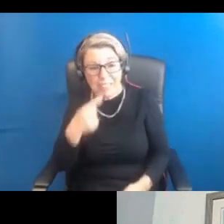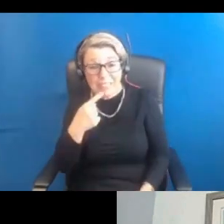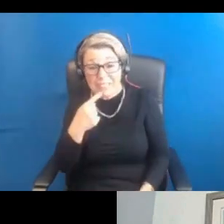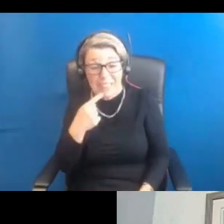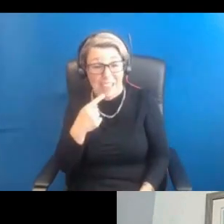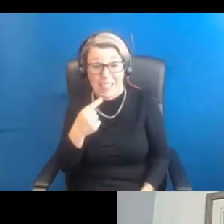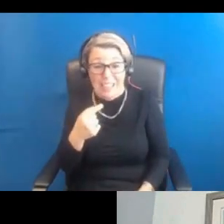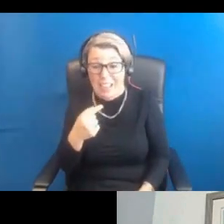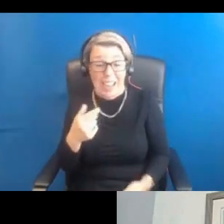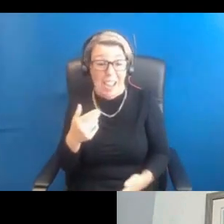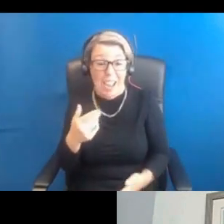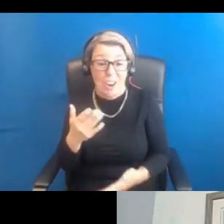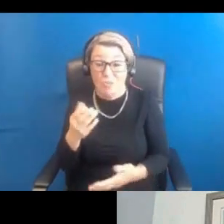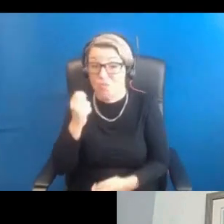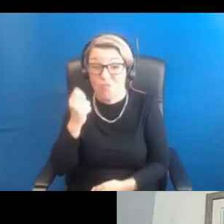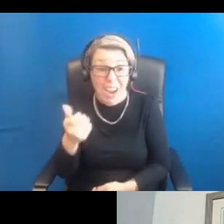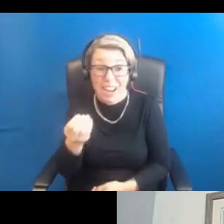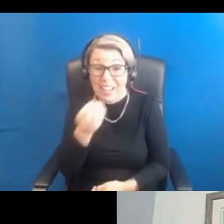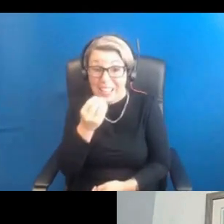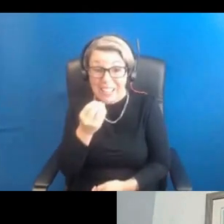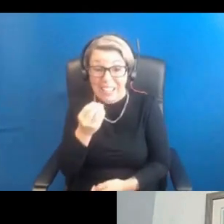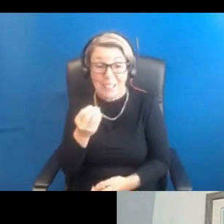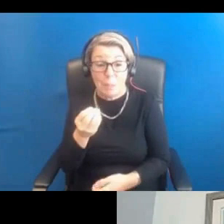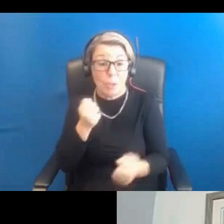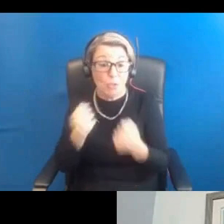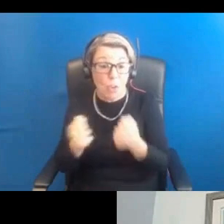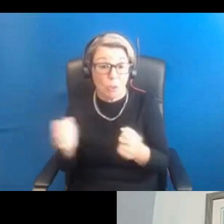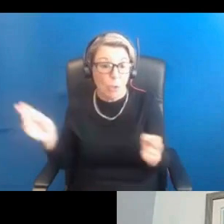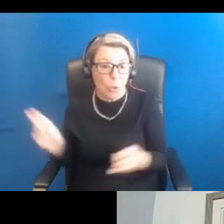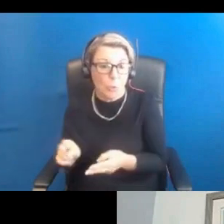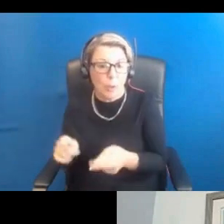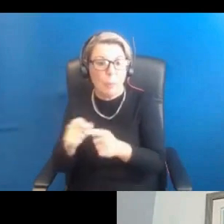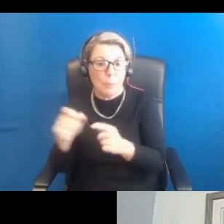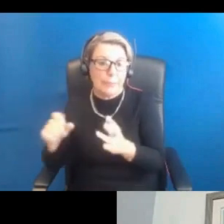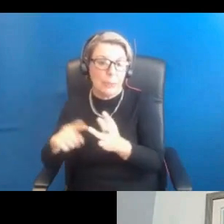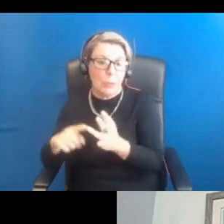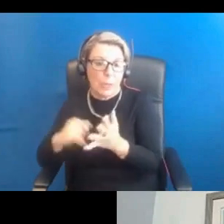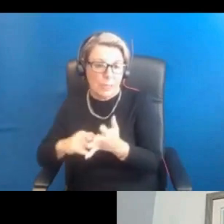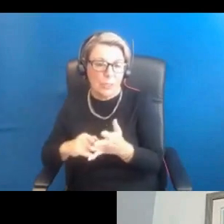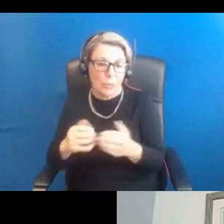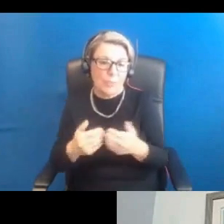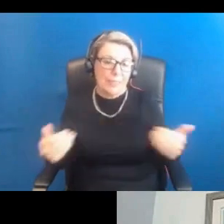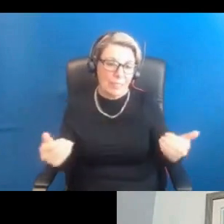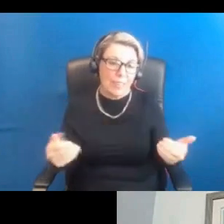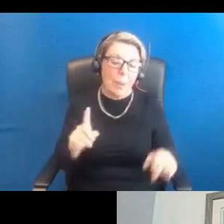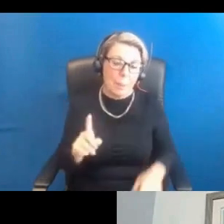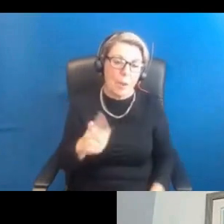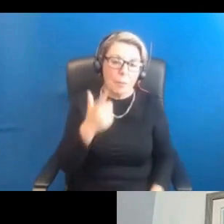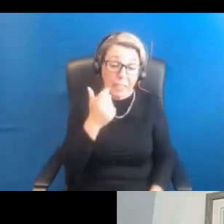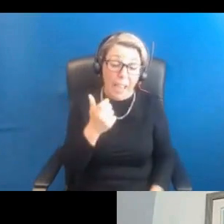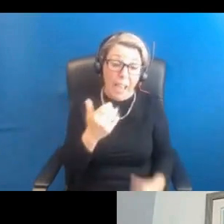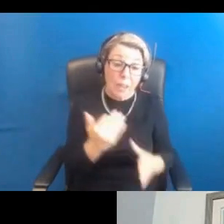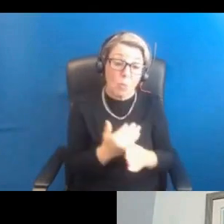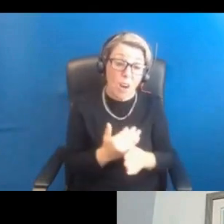eat at all, and I really struggle to lose weight. But certainly weight loss injections have been tested in PCOS. They tend to work,